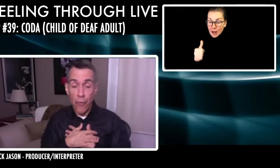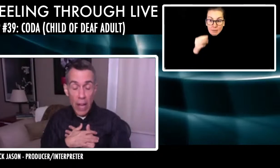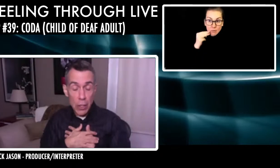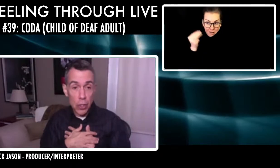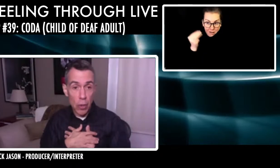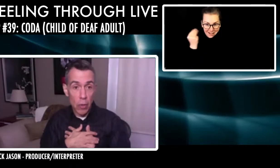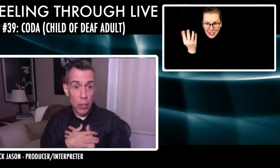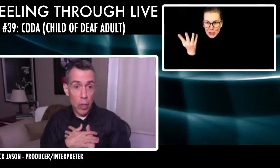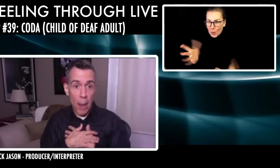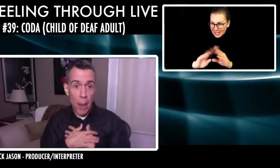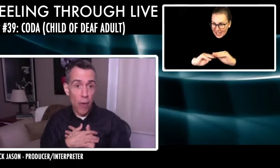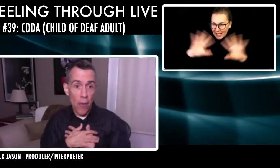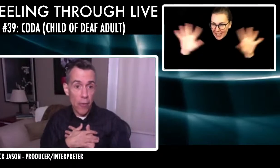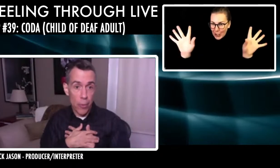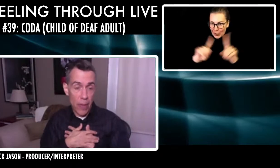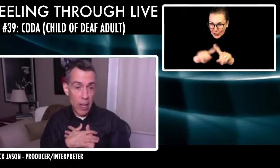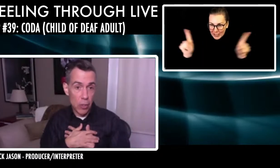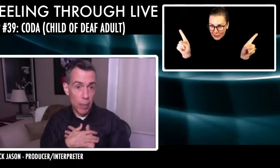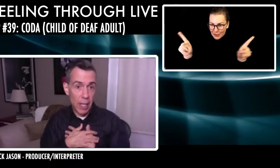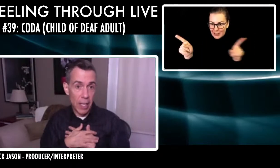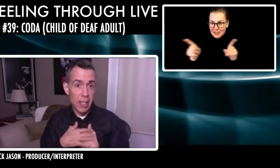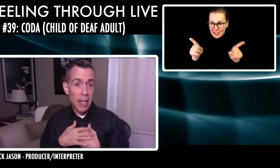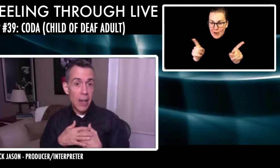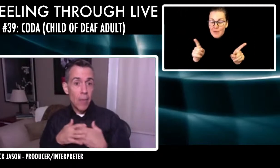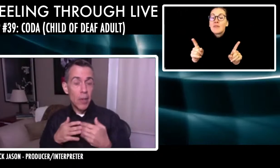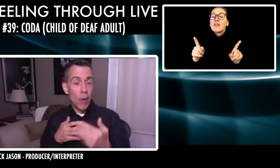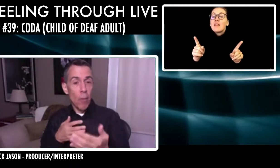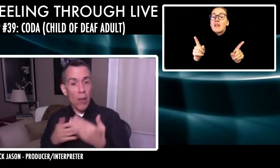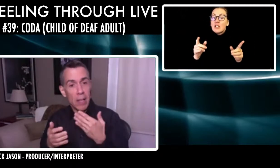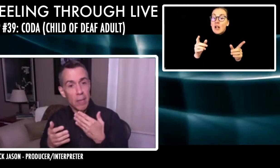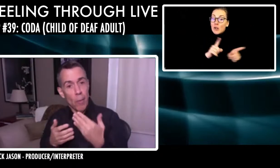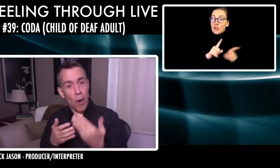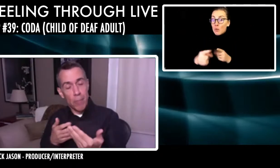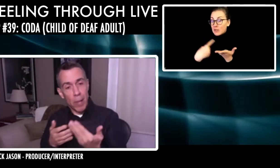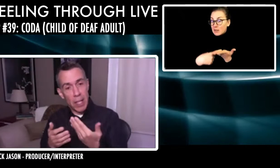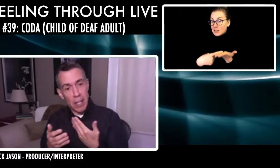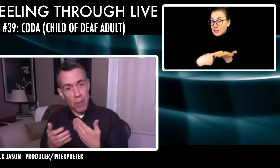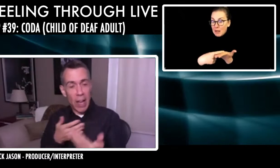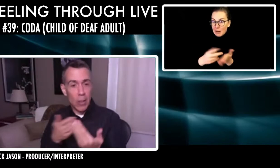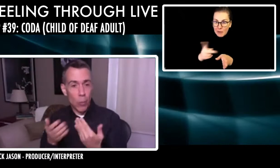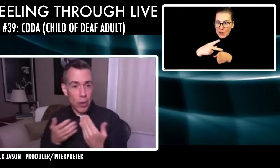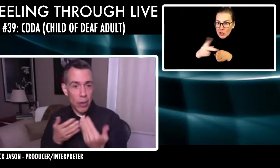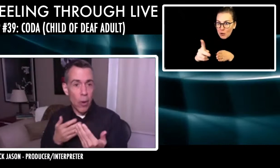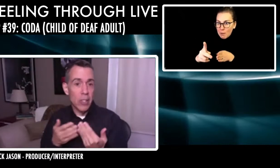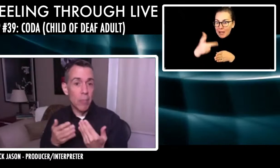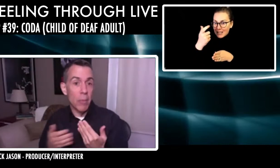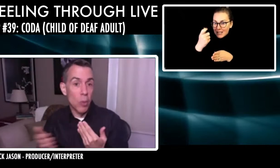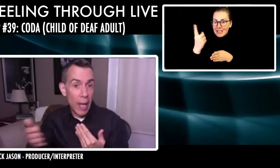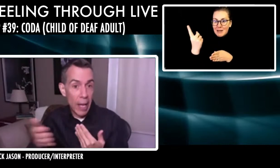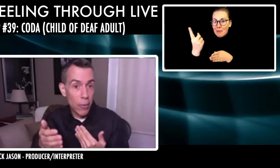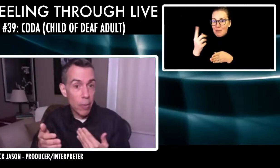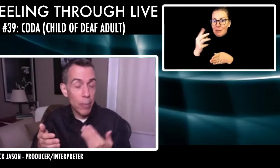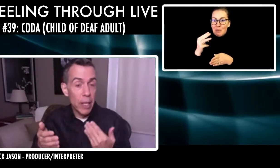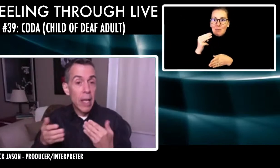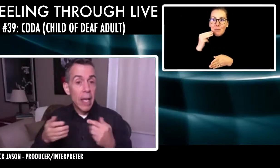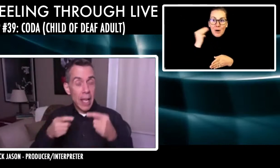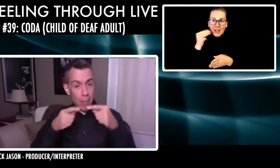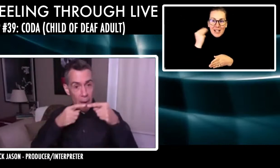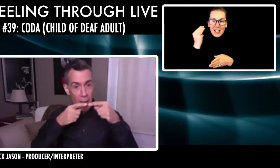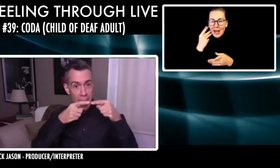a professional interpreter. I'm far from professional because you know, Marley, Marley plays up the fact that we're, you know, sometimes go ahead of